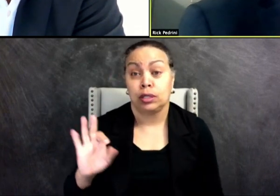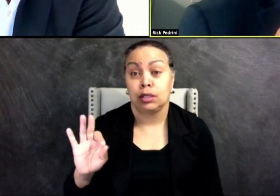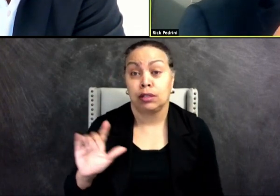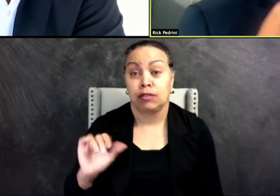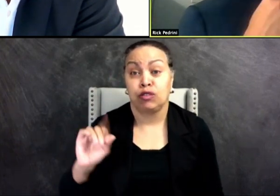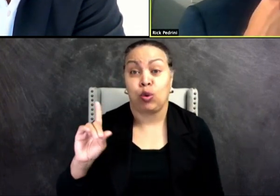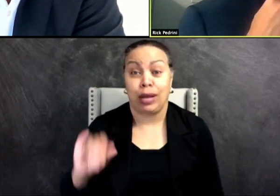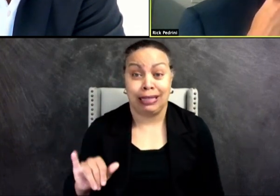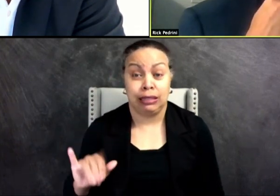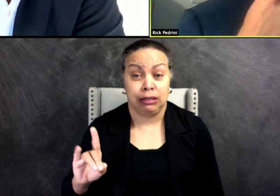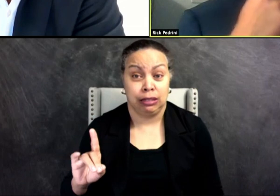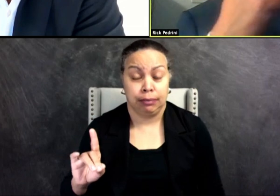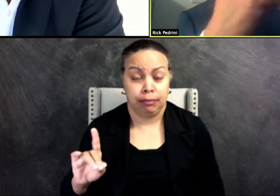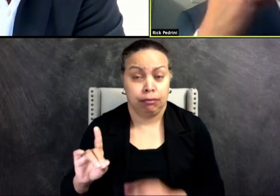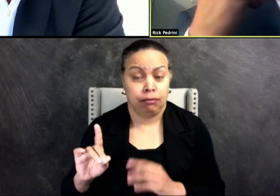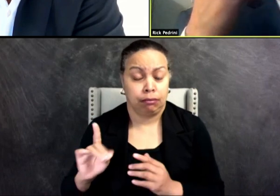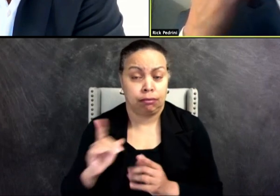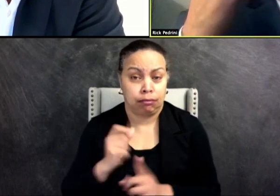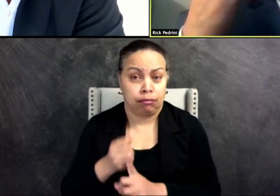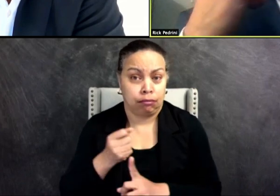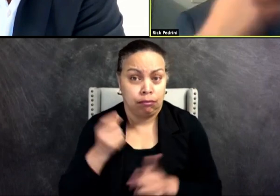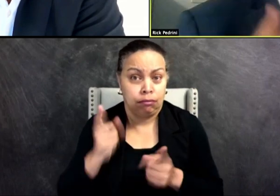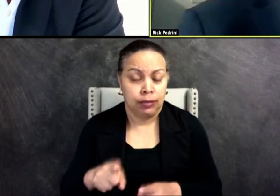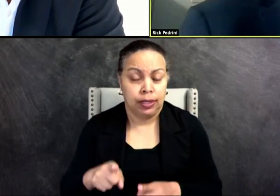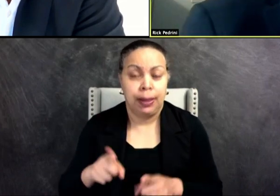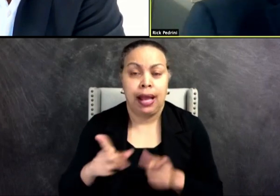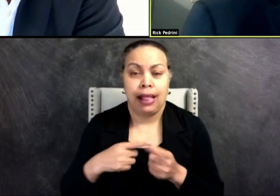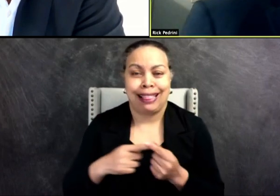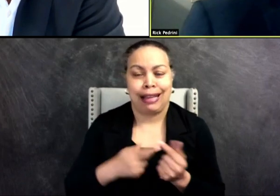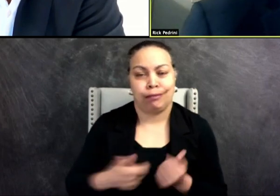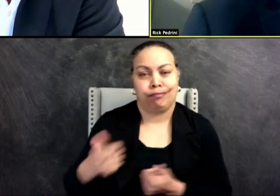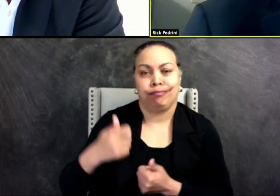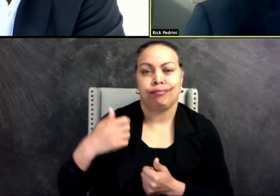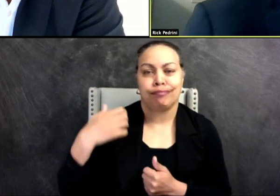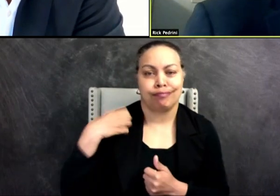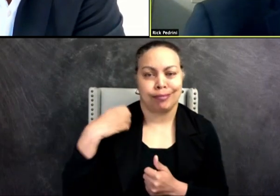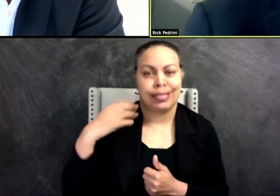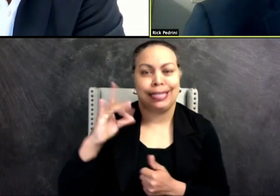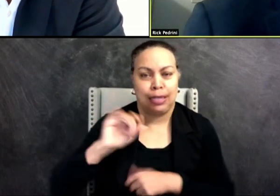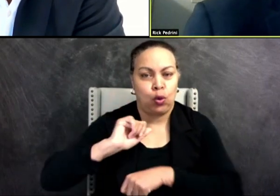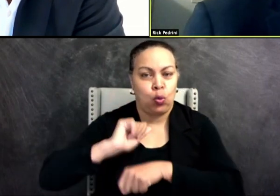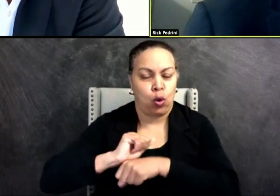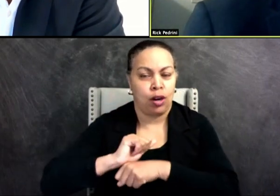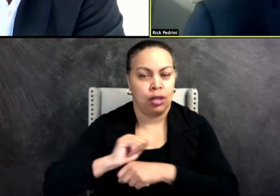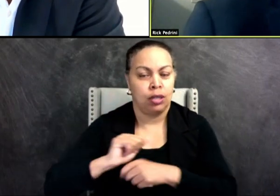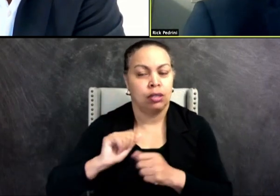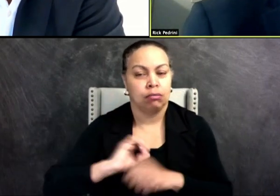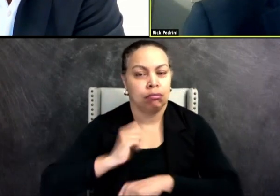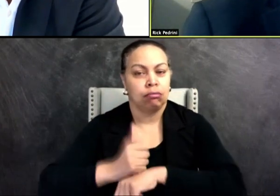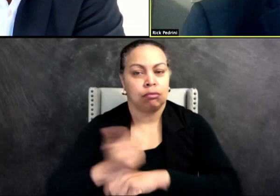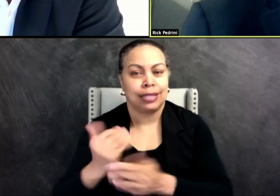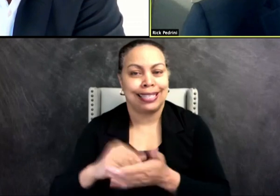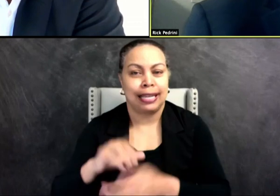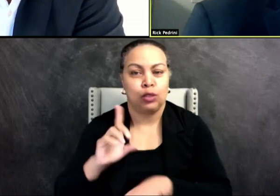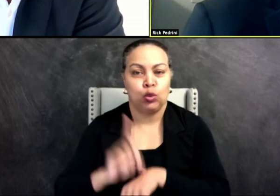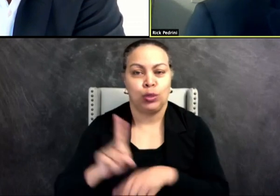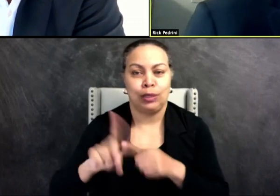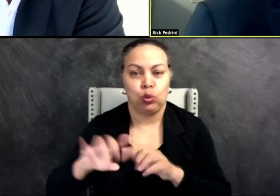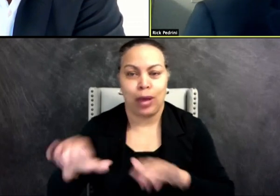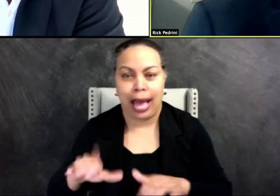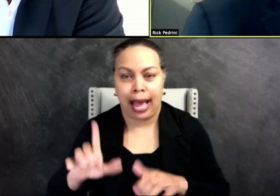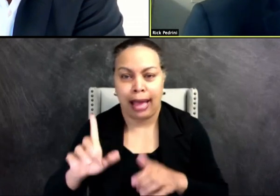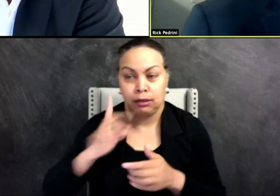both unions and we, we instituted the, um, duty to act in a situation of excessive force